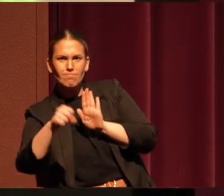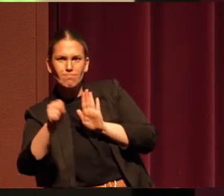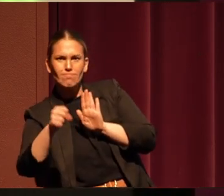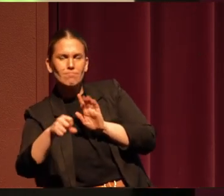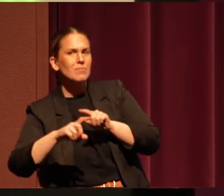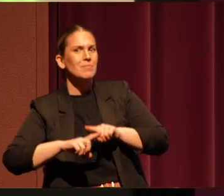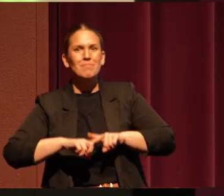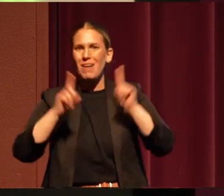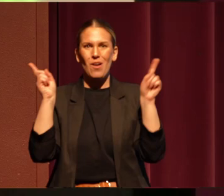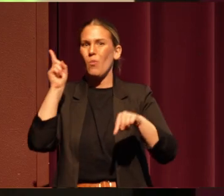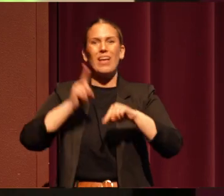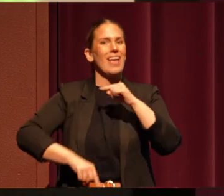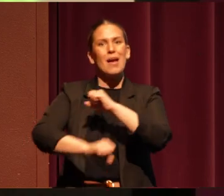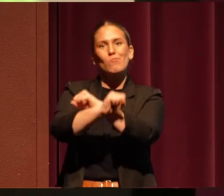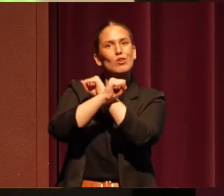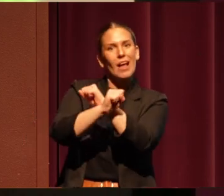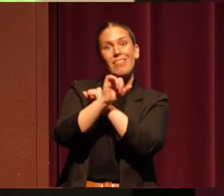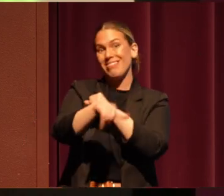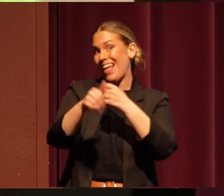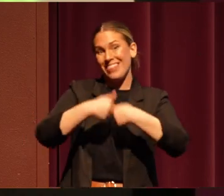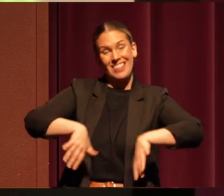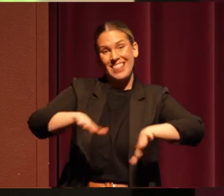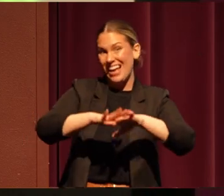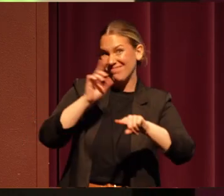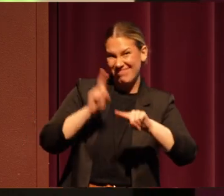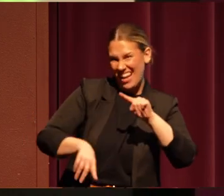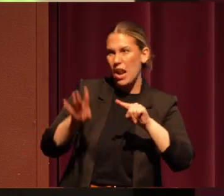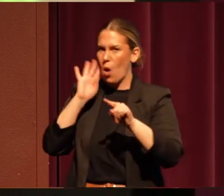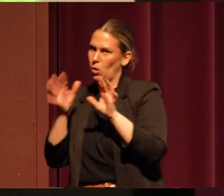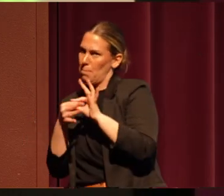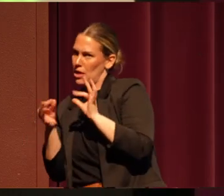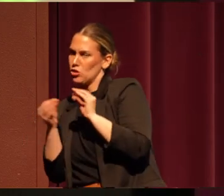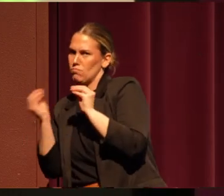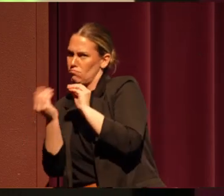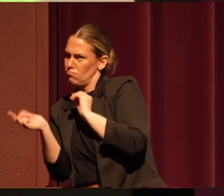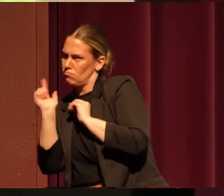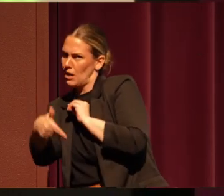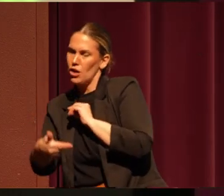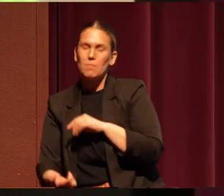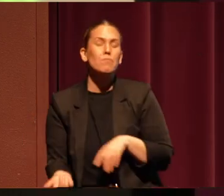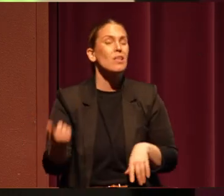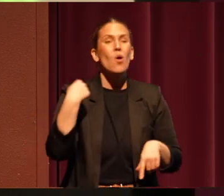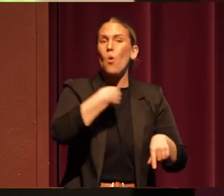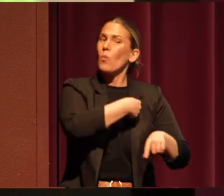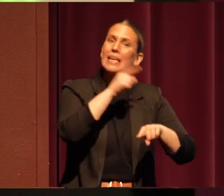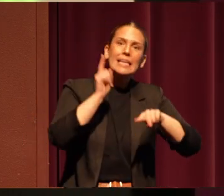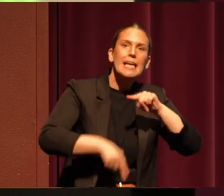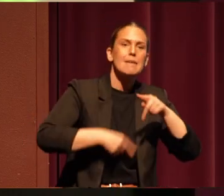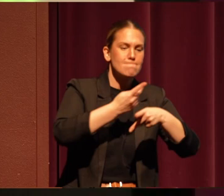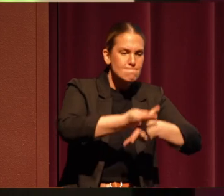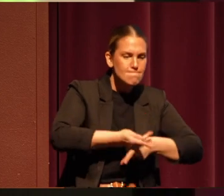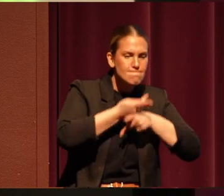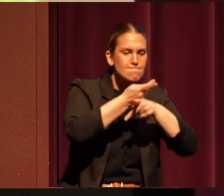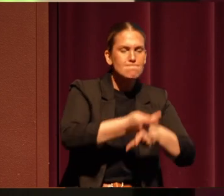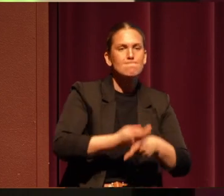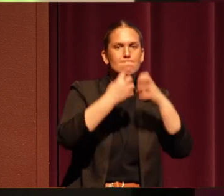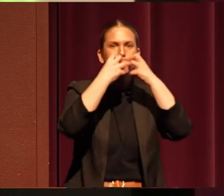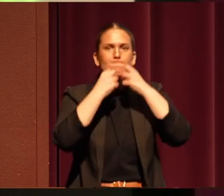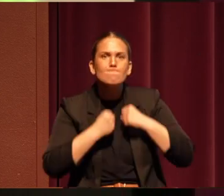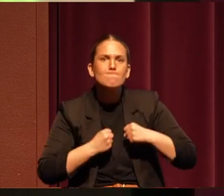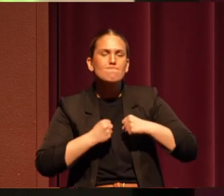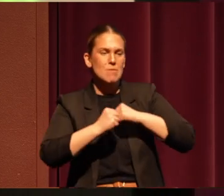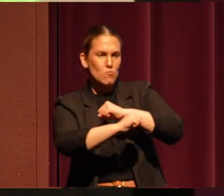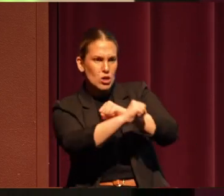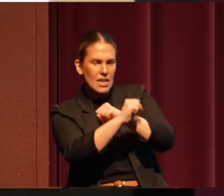longer can protect that land. We can't do our stewardship in our traditional ways that have been instilled in us to protect